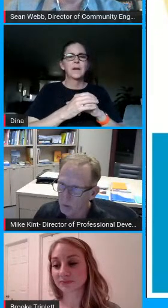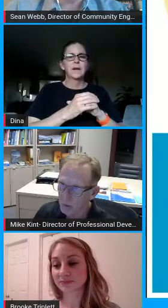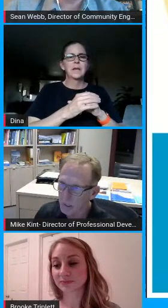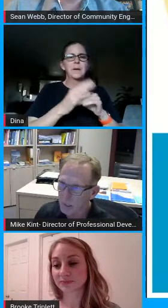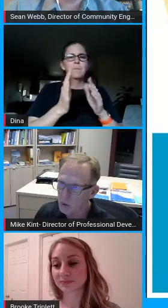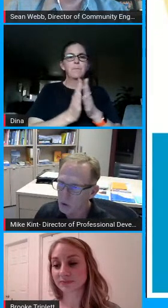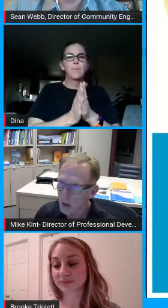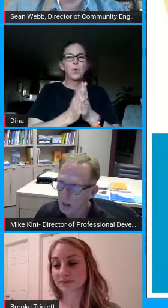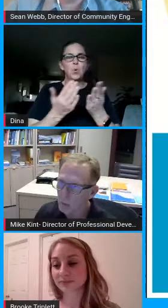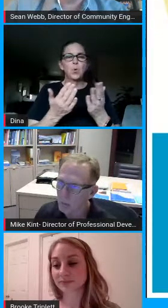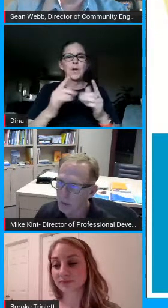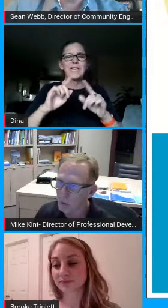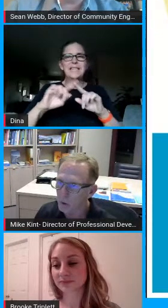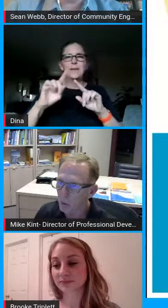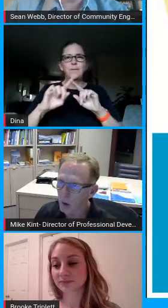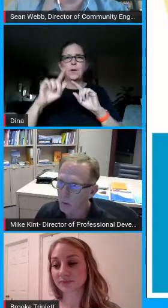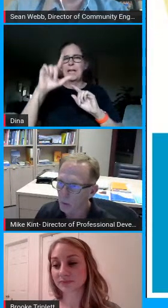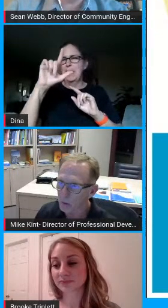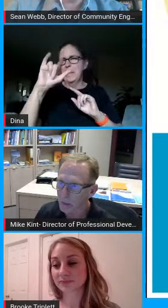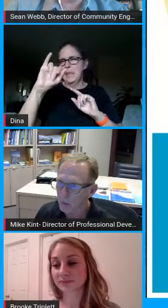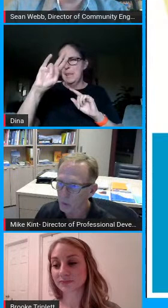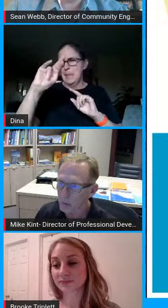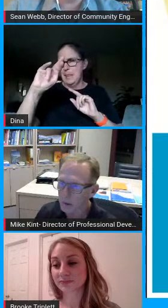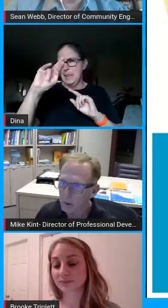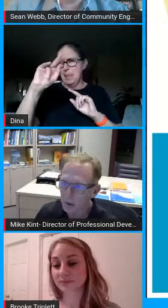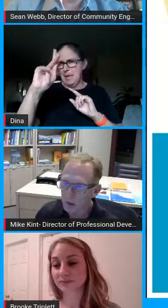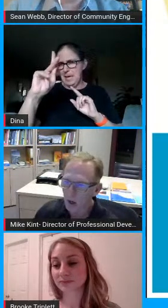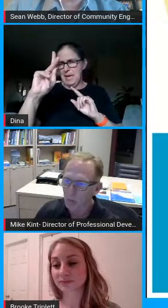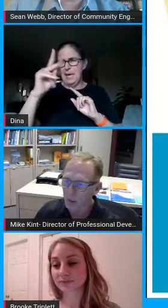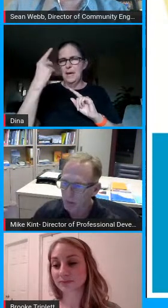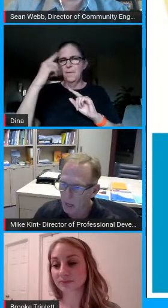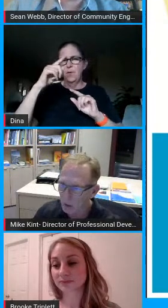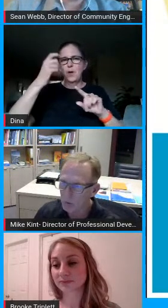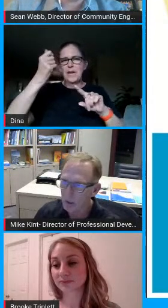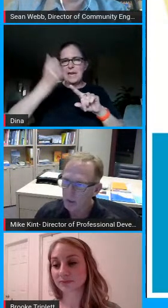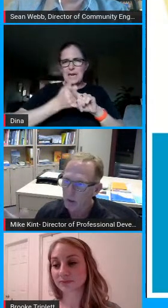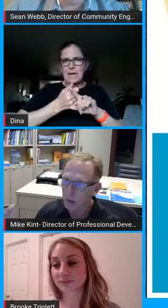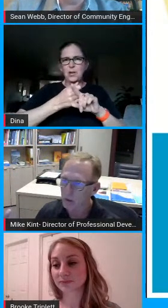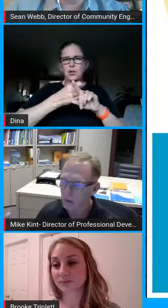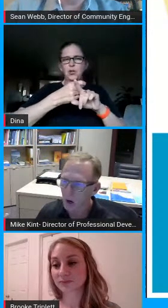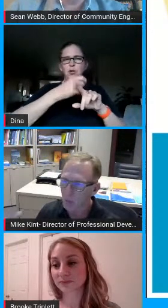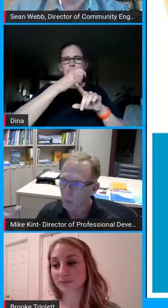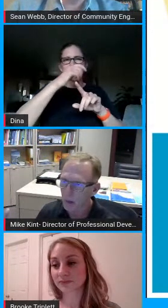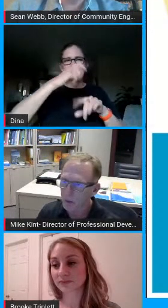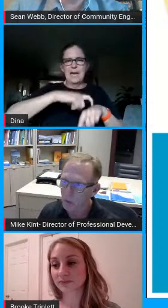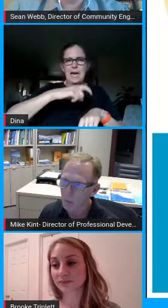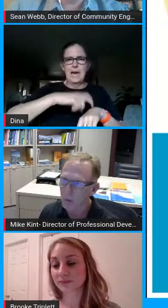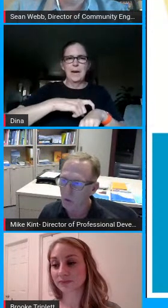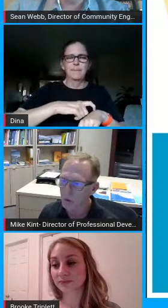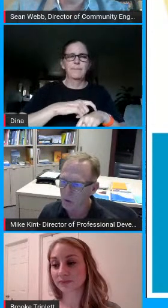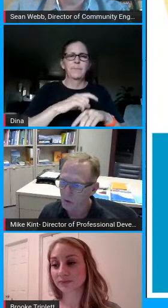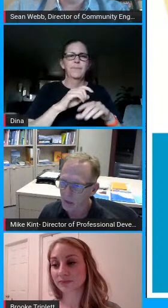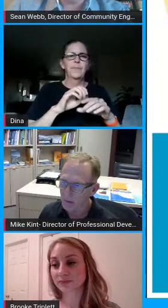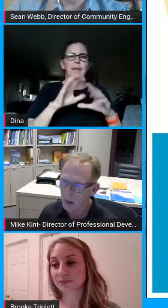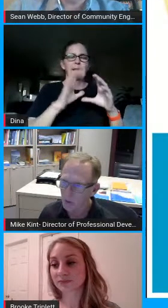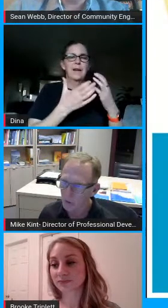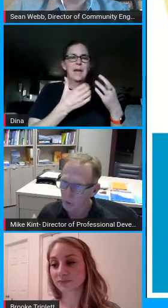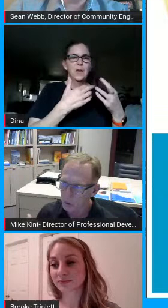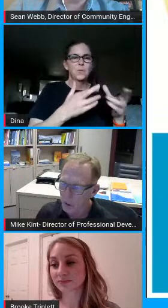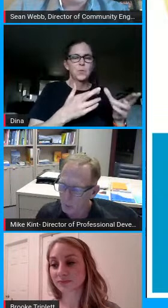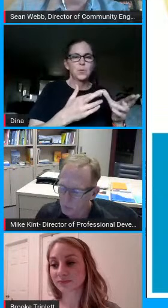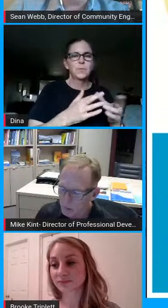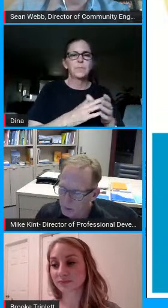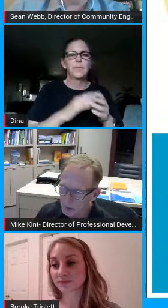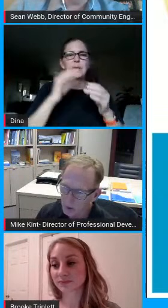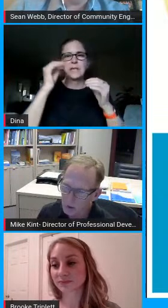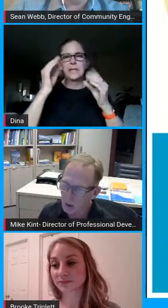it's a different link each time because we don't want those links to be given out and and compromise even though teachers have access